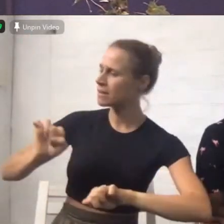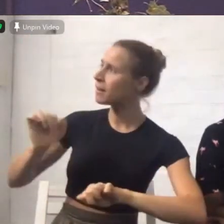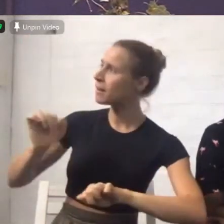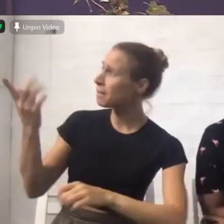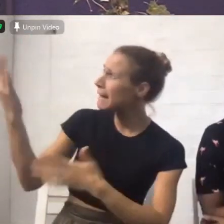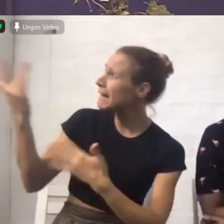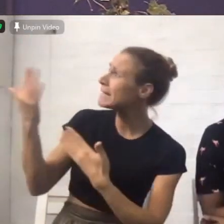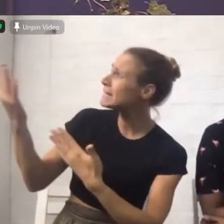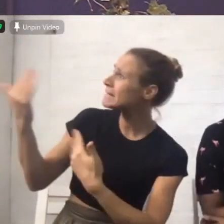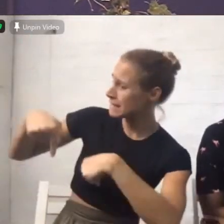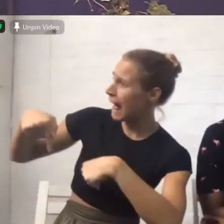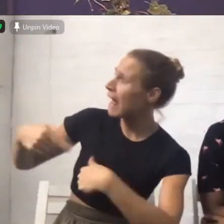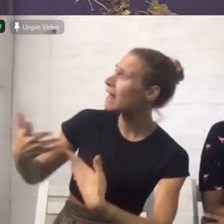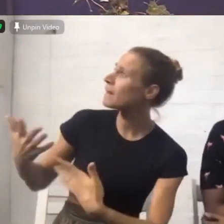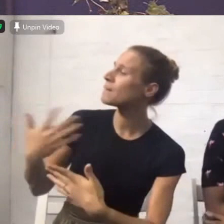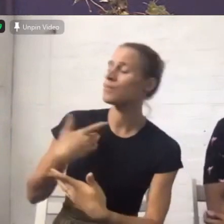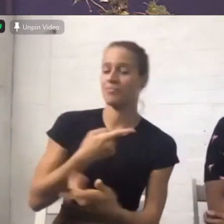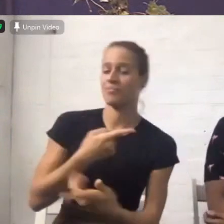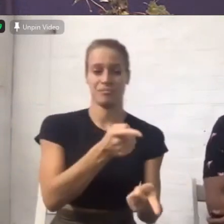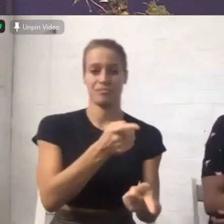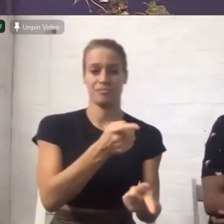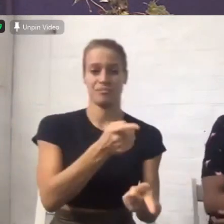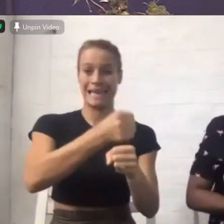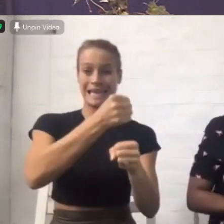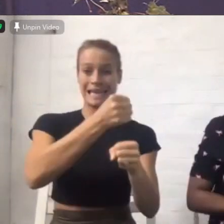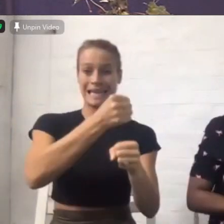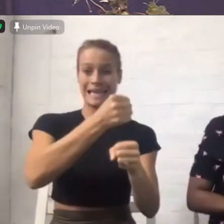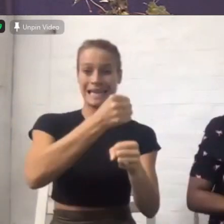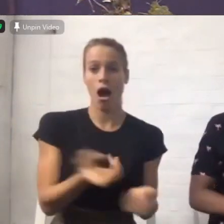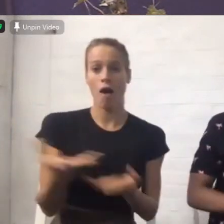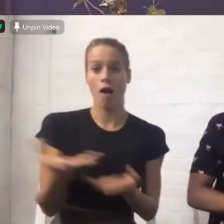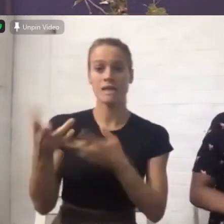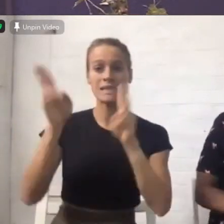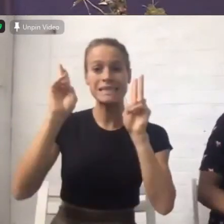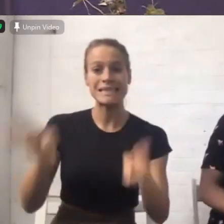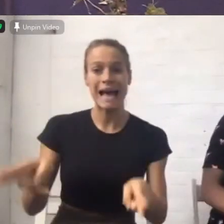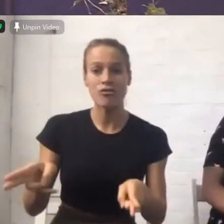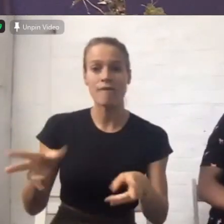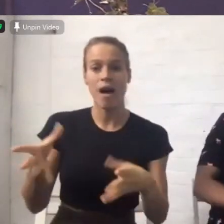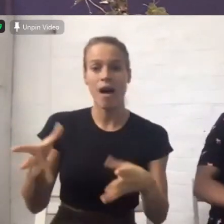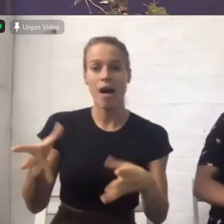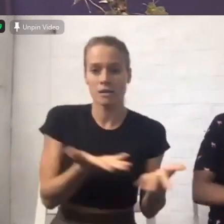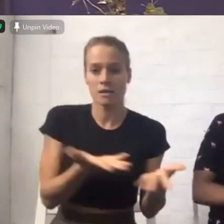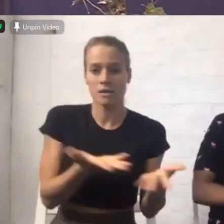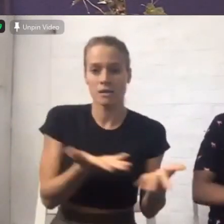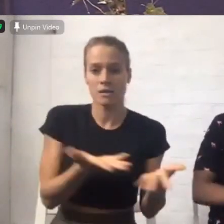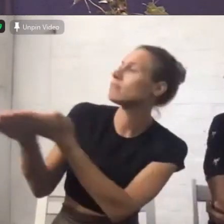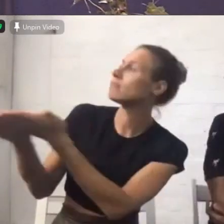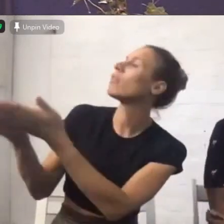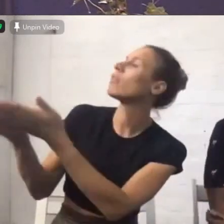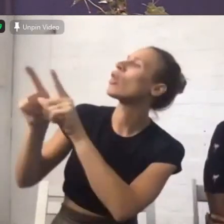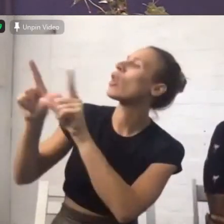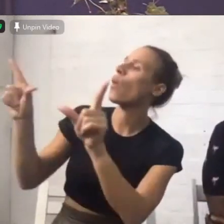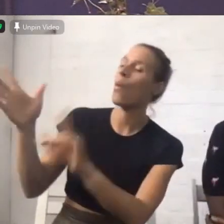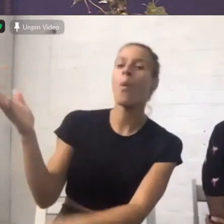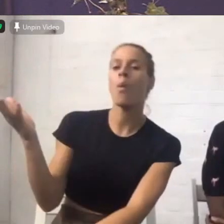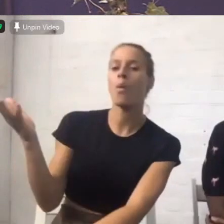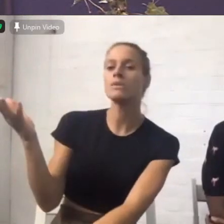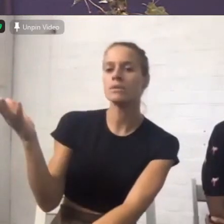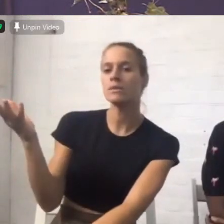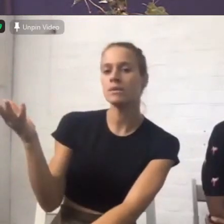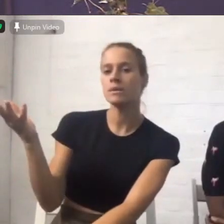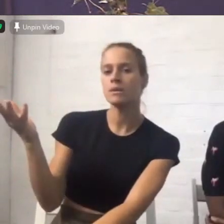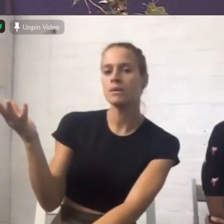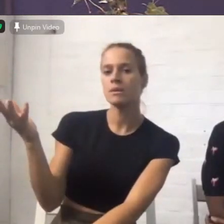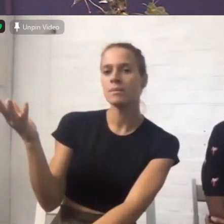He offers a sacrifice to the Lord. And this is the little section about what